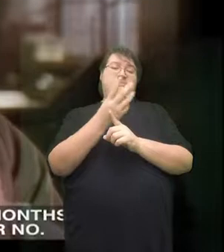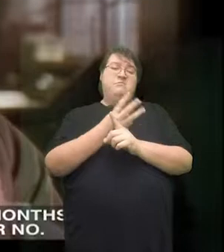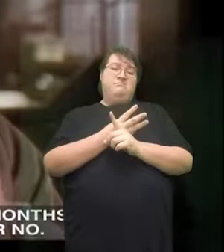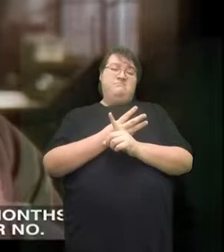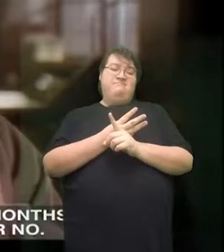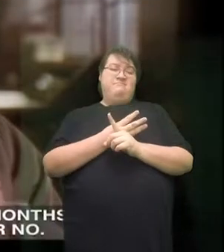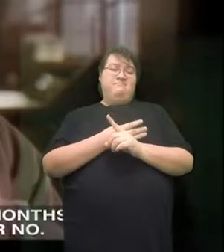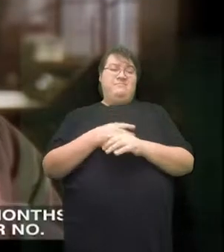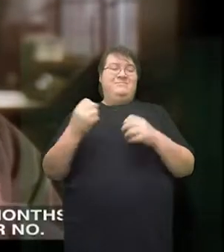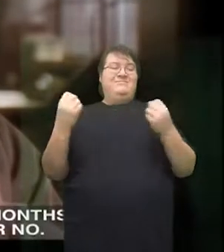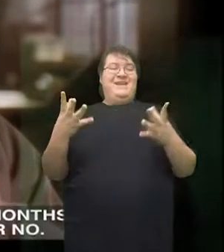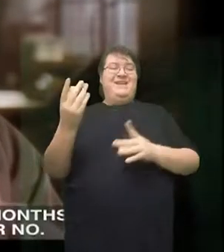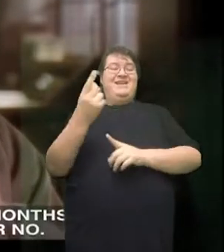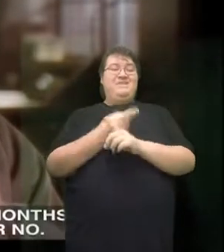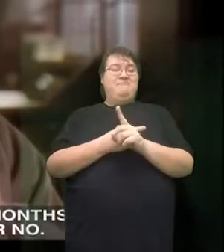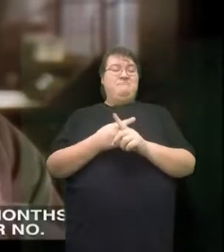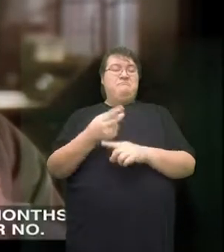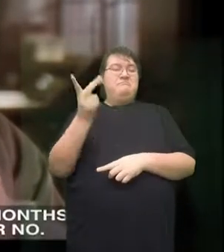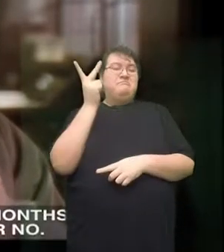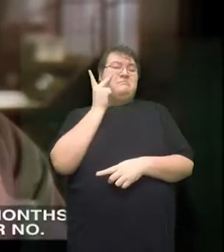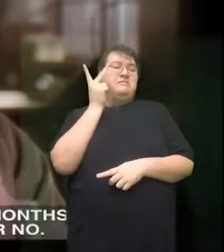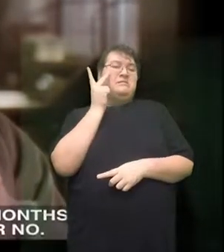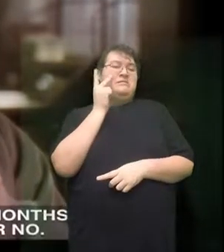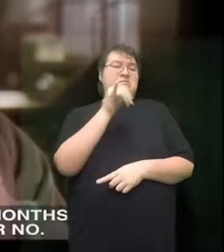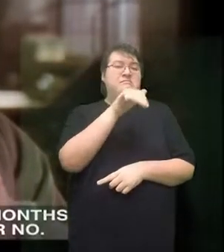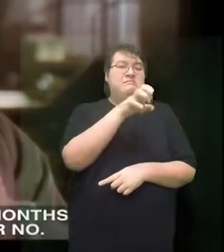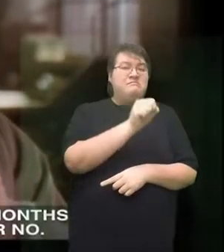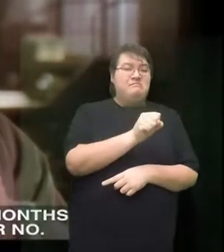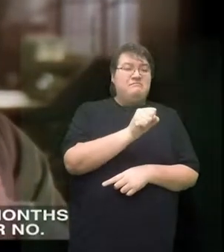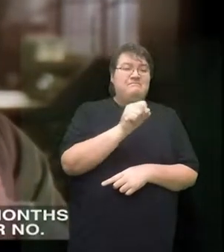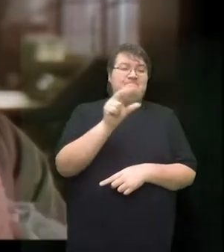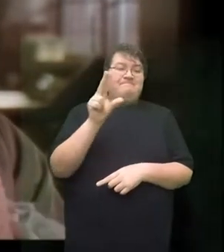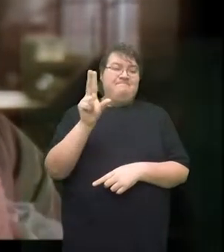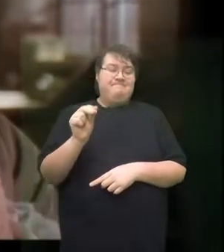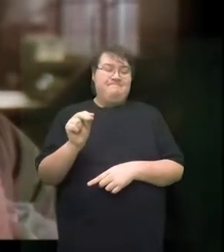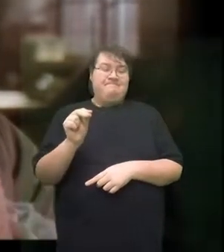know in several months whether it is yes or no.